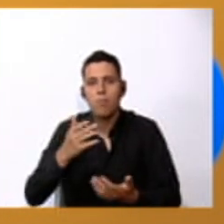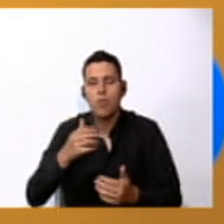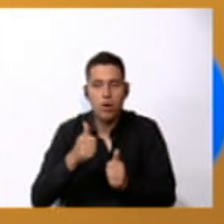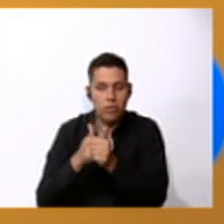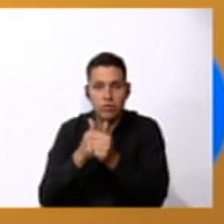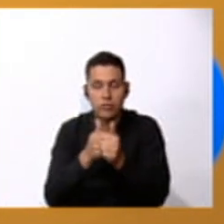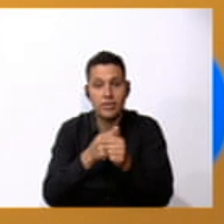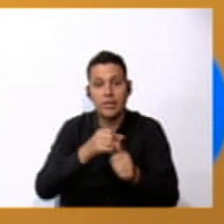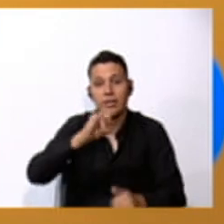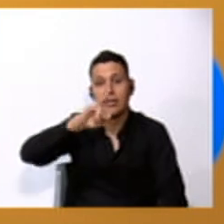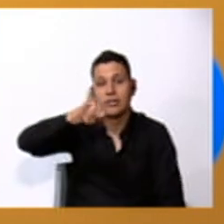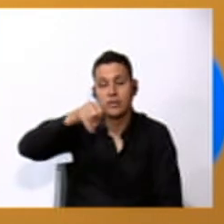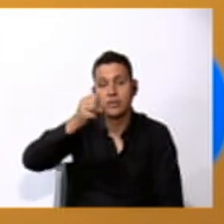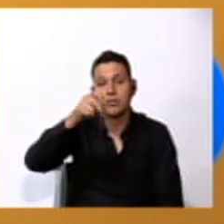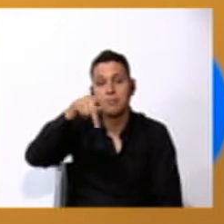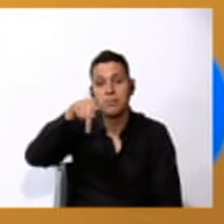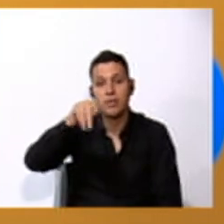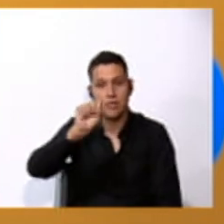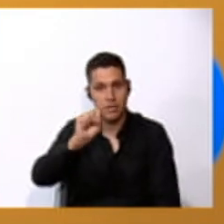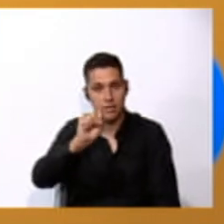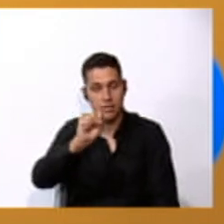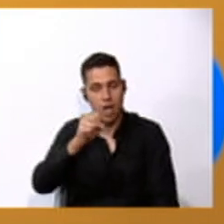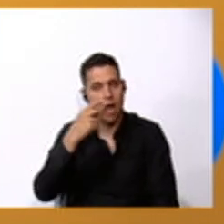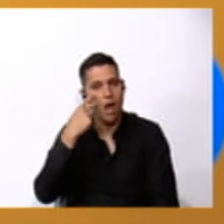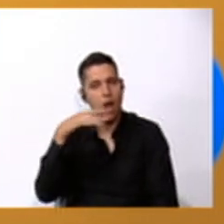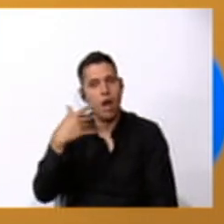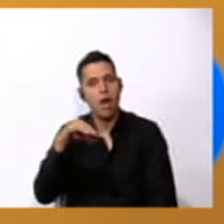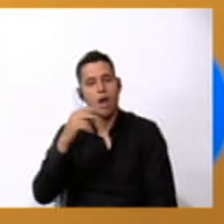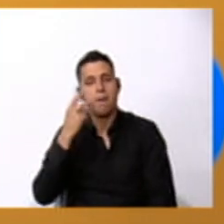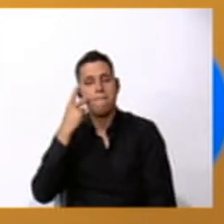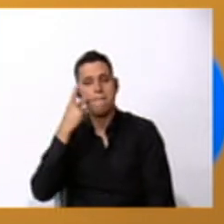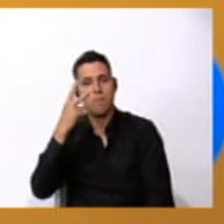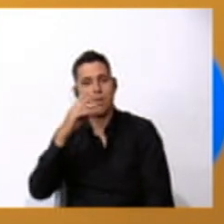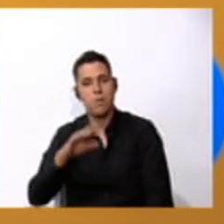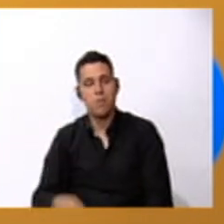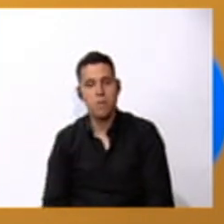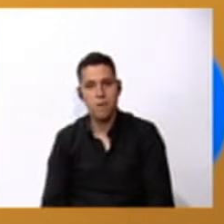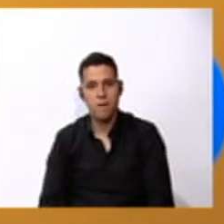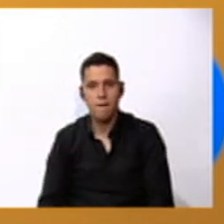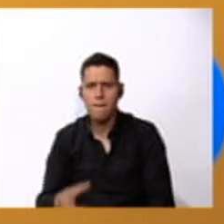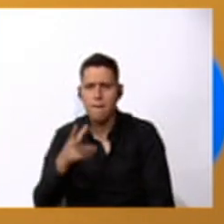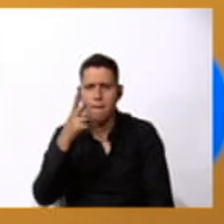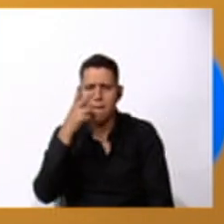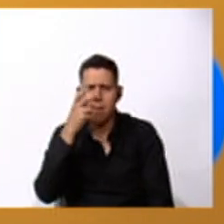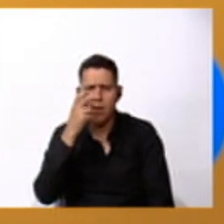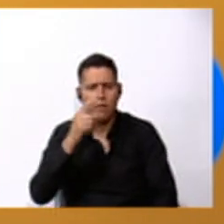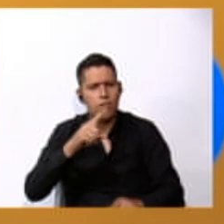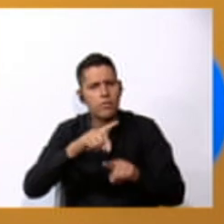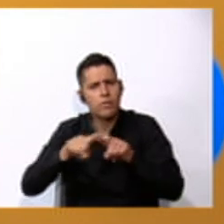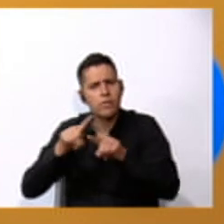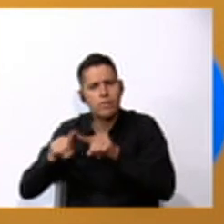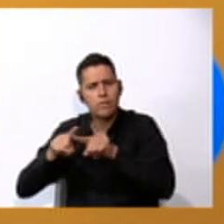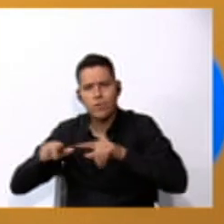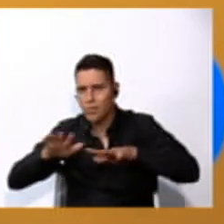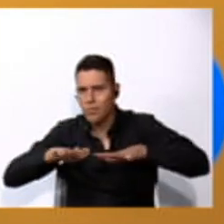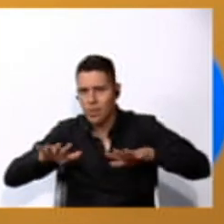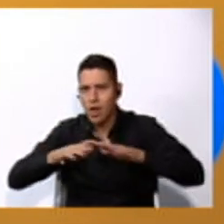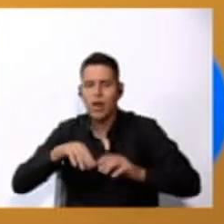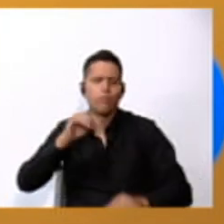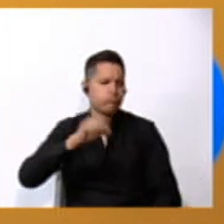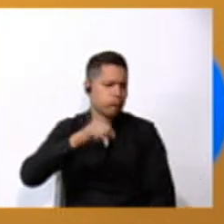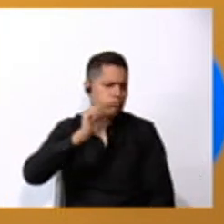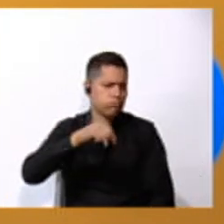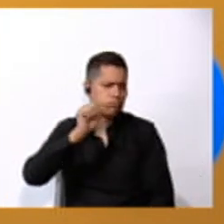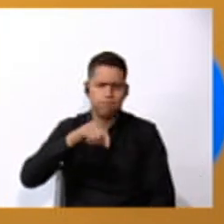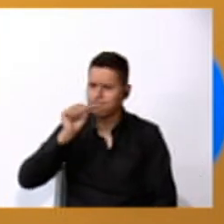GPS wow did you listen the different places yes teacher yes yes yes